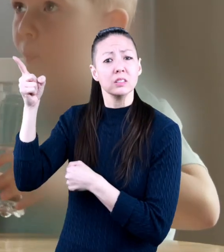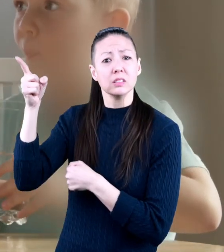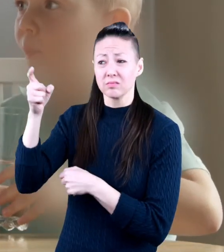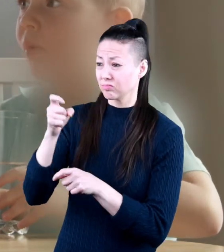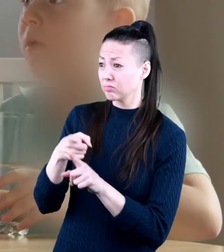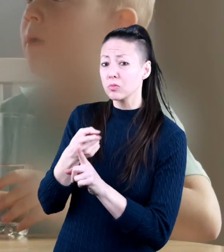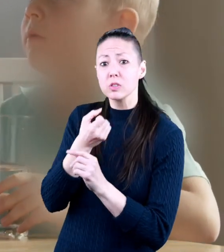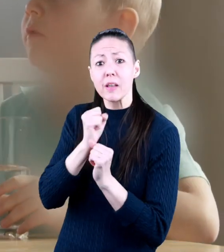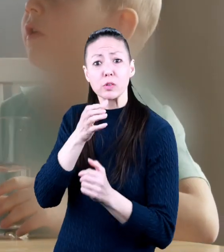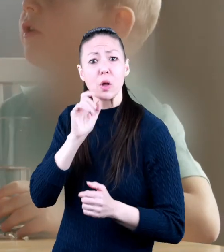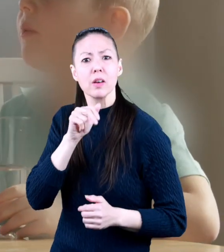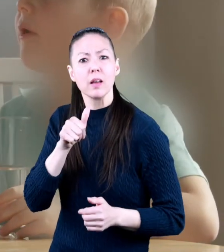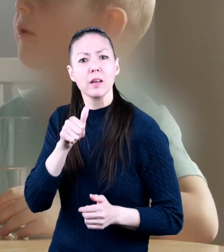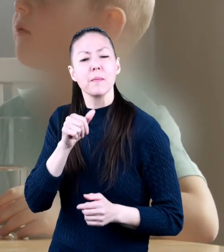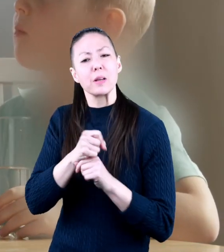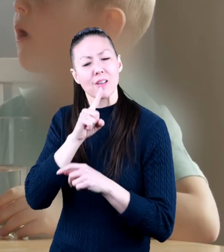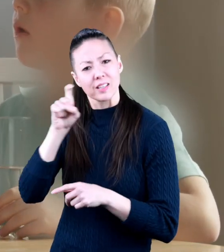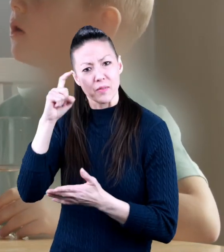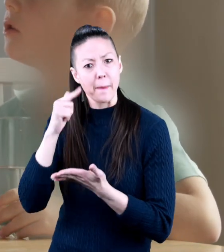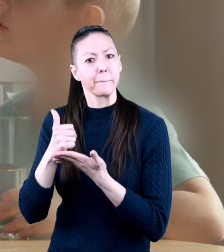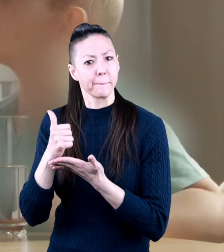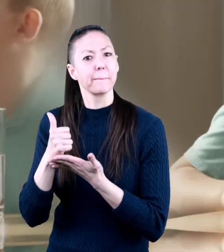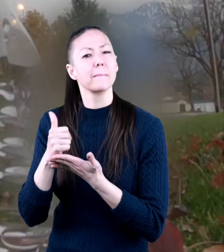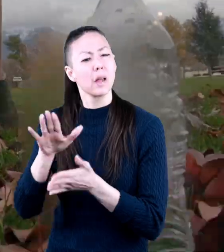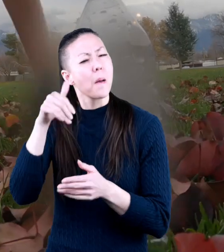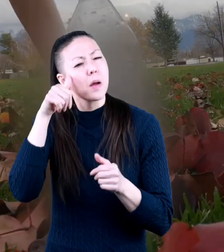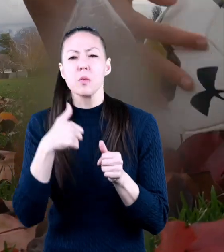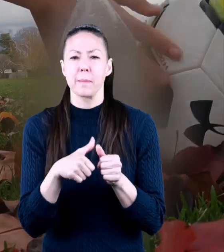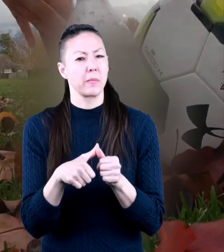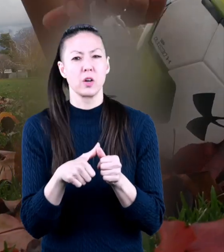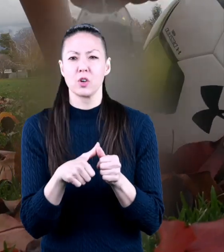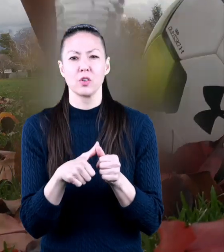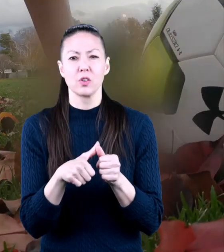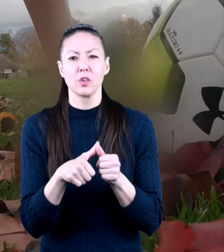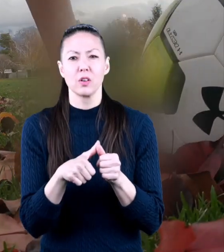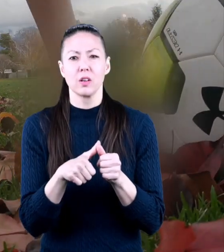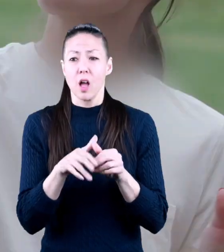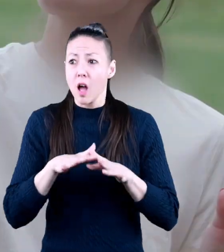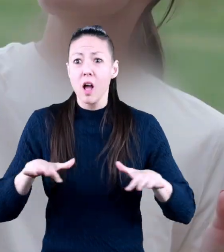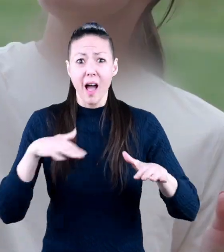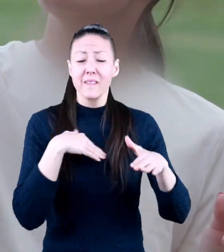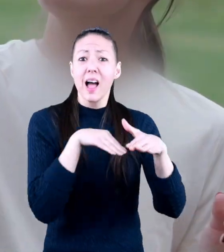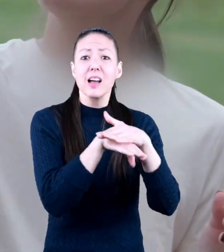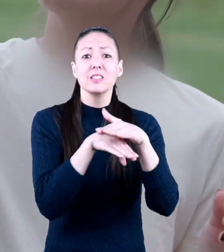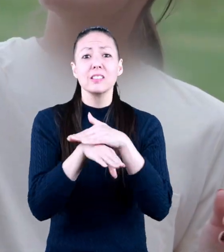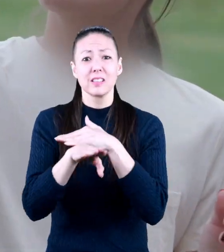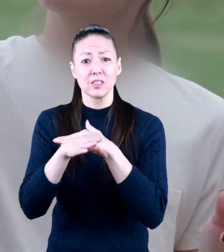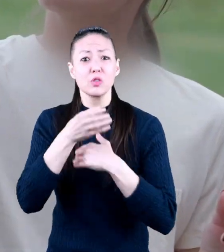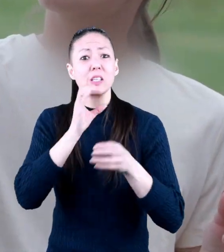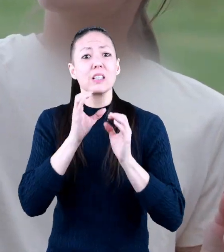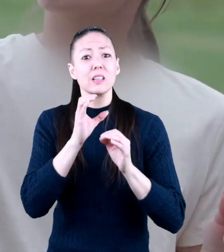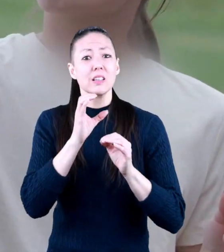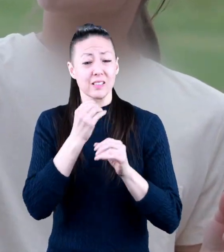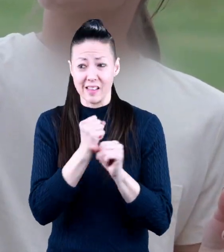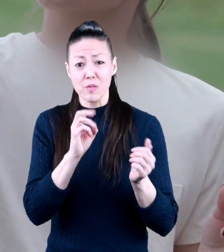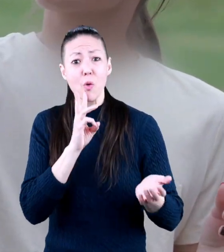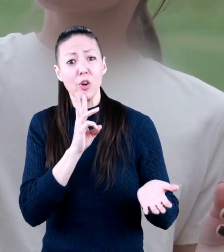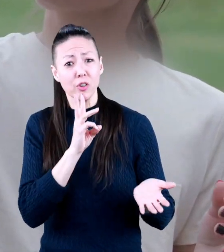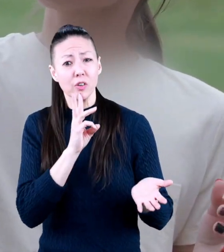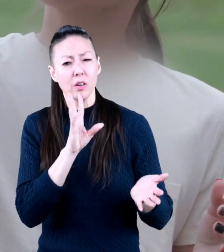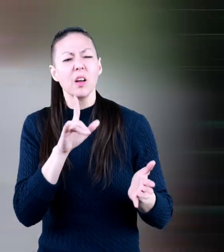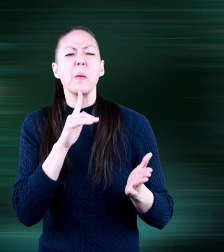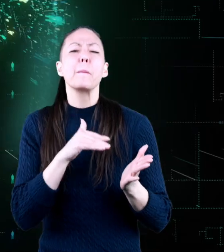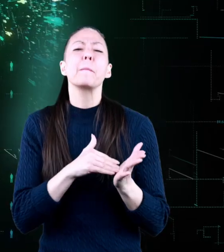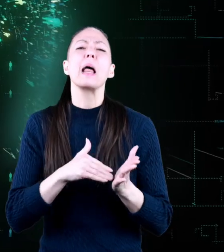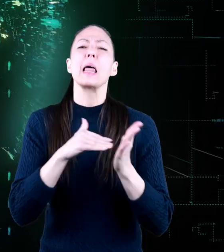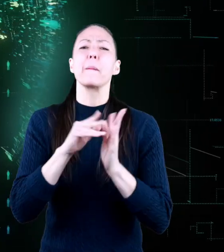if you're unsure what's safe they're there to help and remember even though you may have access to safe drinking